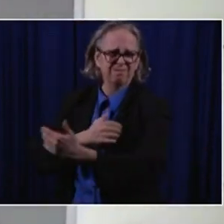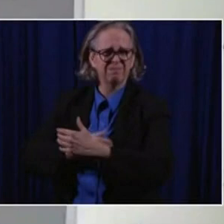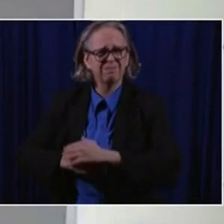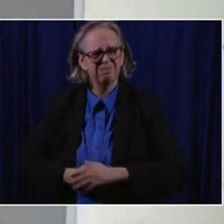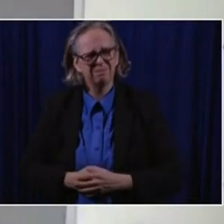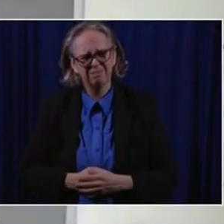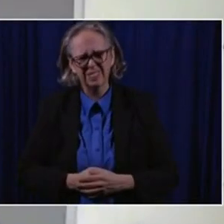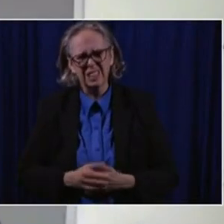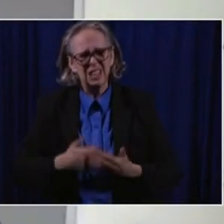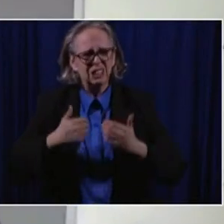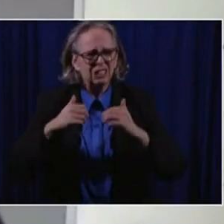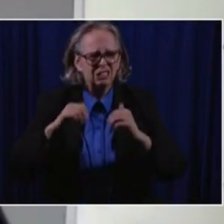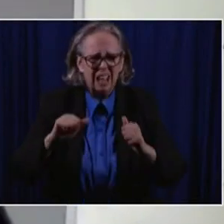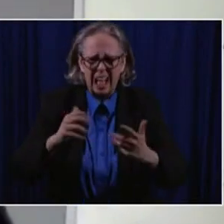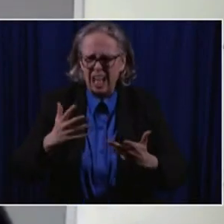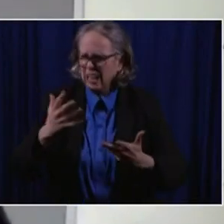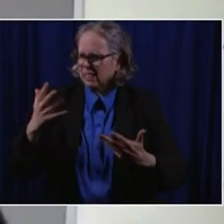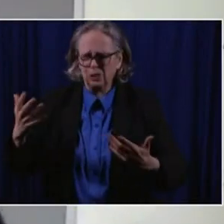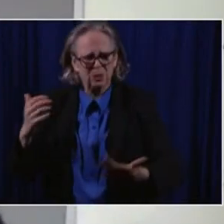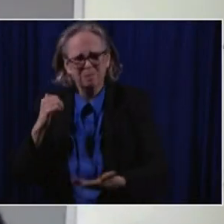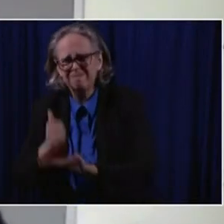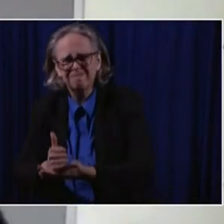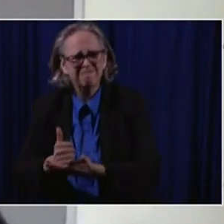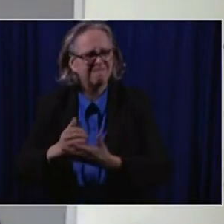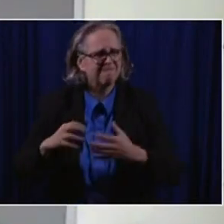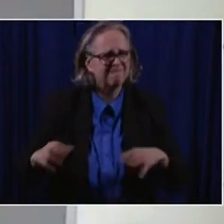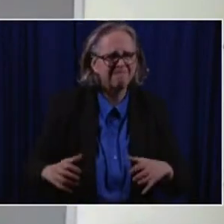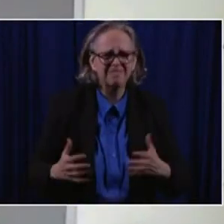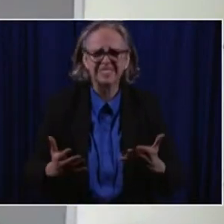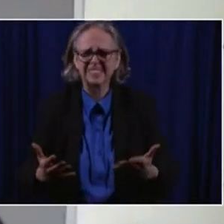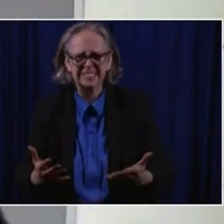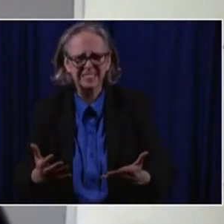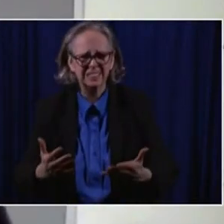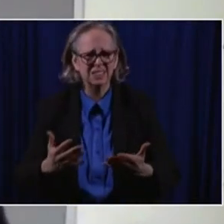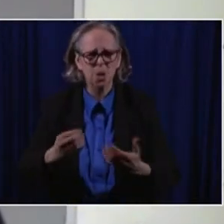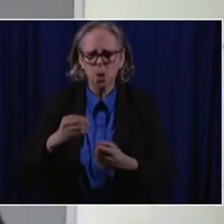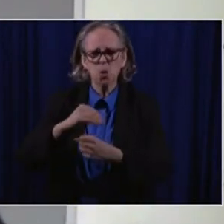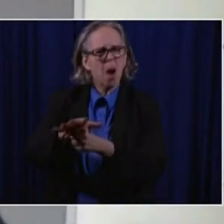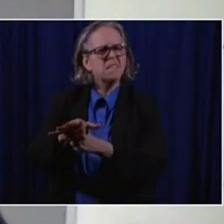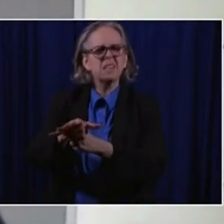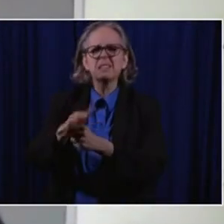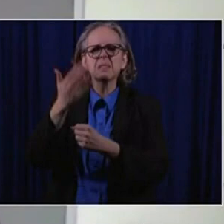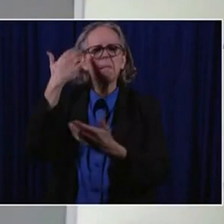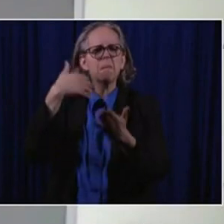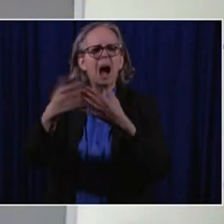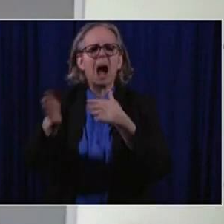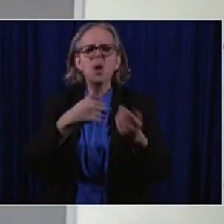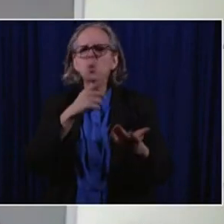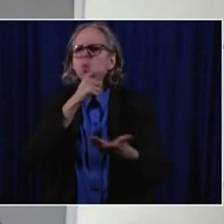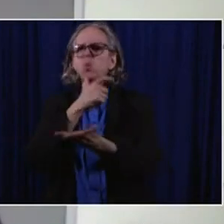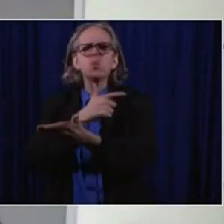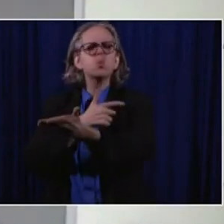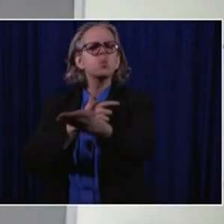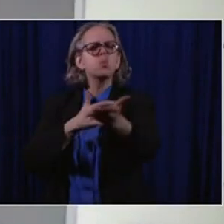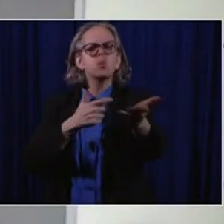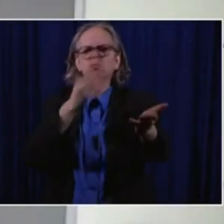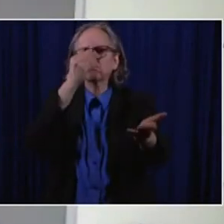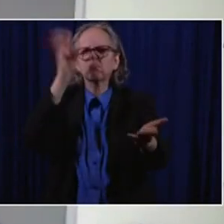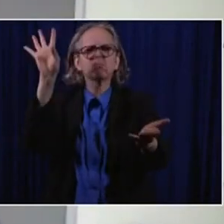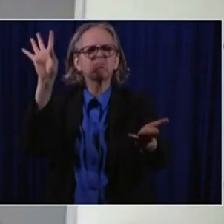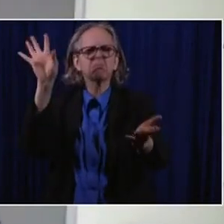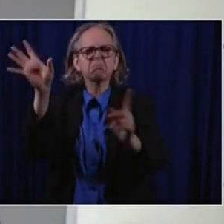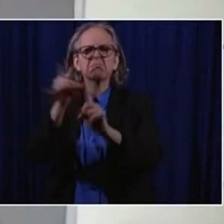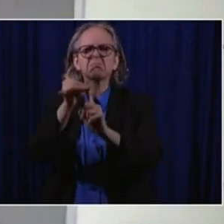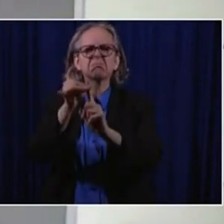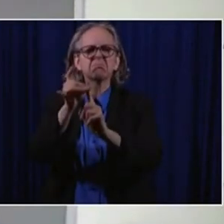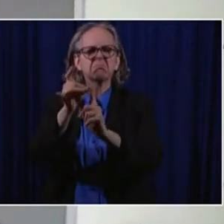COVID is no joke, very deadly virus. Uh, when I see people in the community and I wear a mask, I just think to myself, like, I'll see them at the